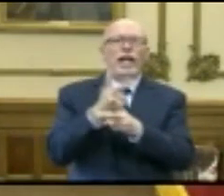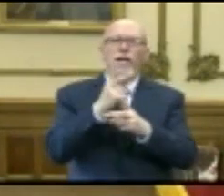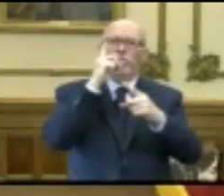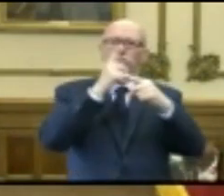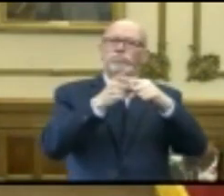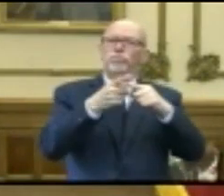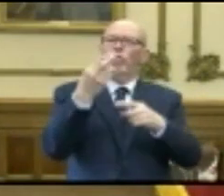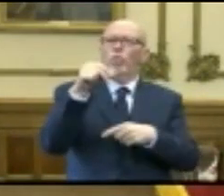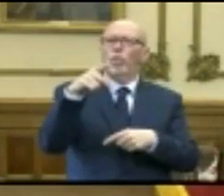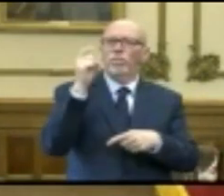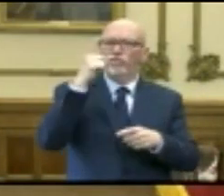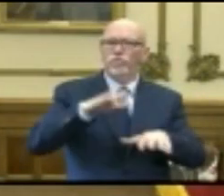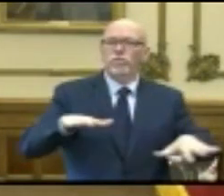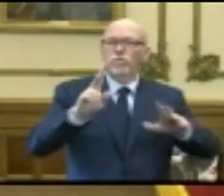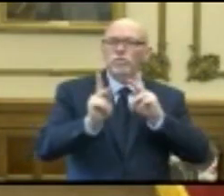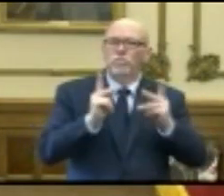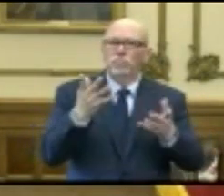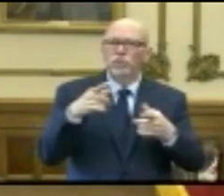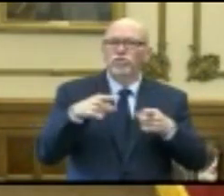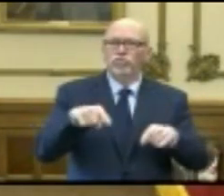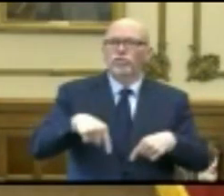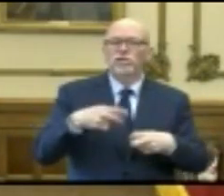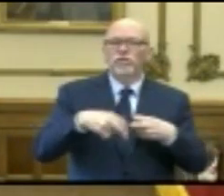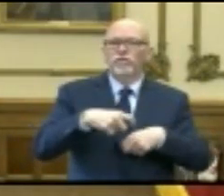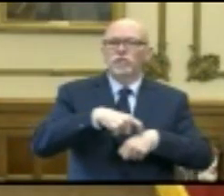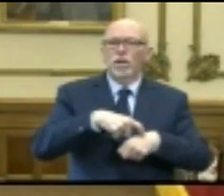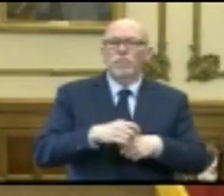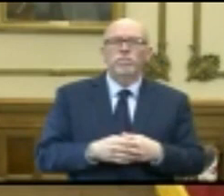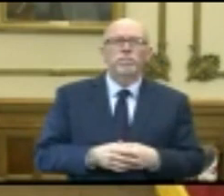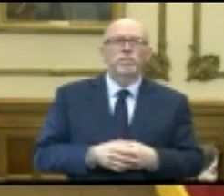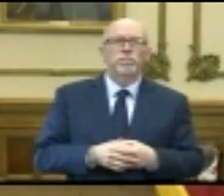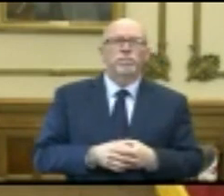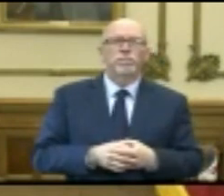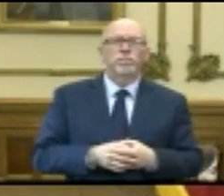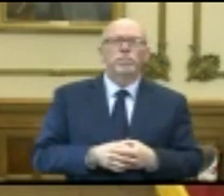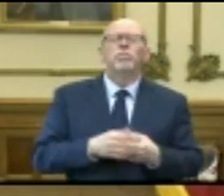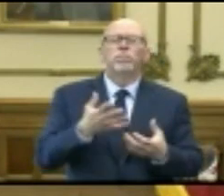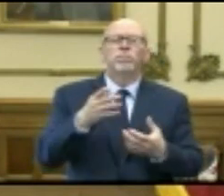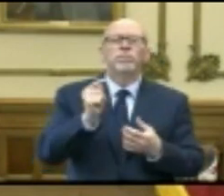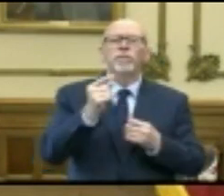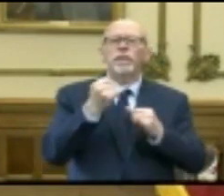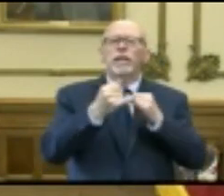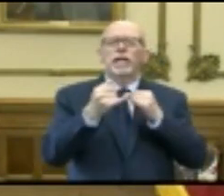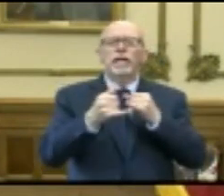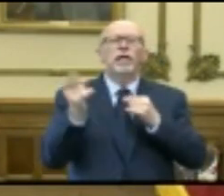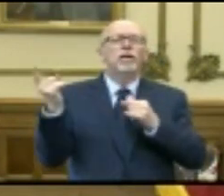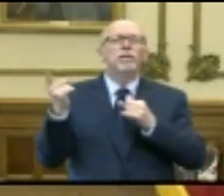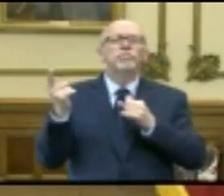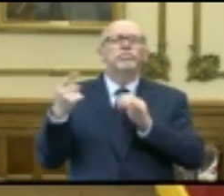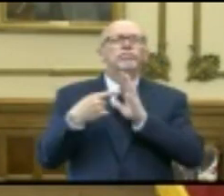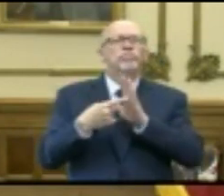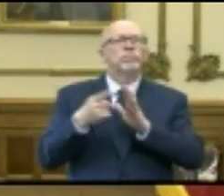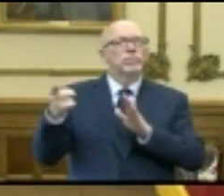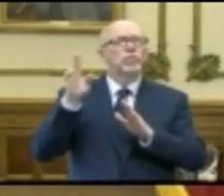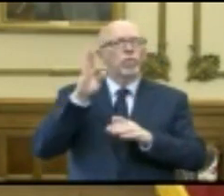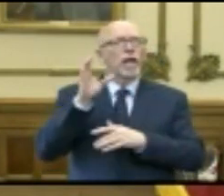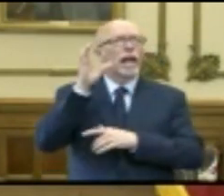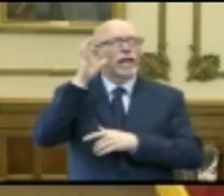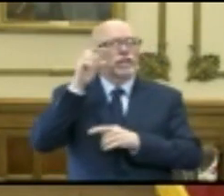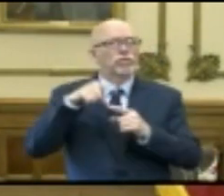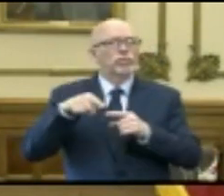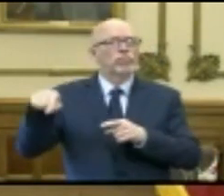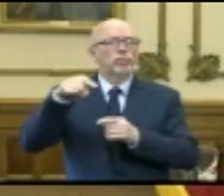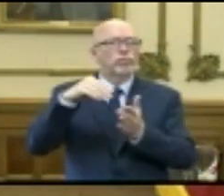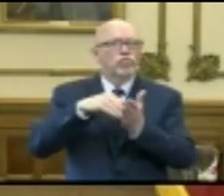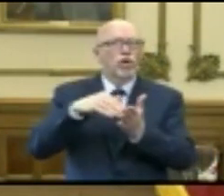among the American people during this difficult time. And in the end, he's demonstrated that he will listen to the public health